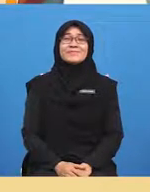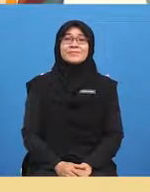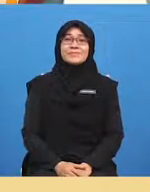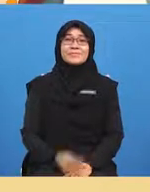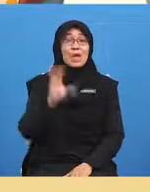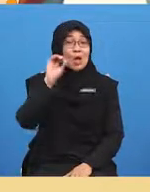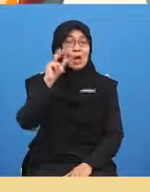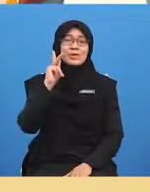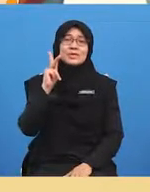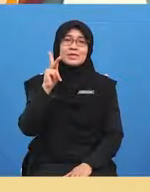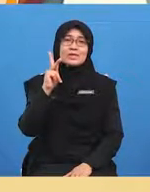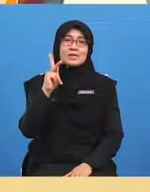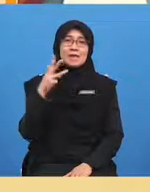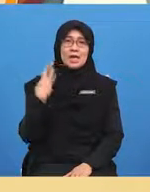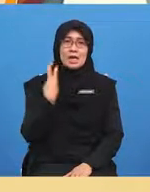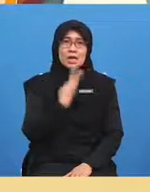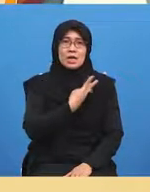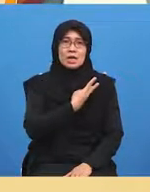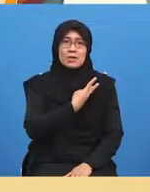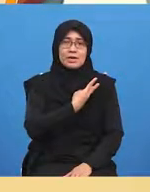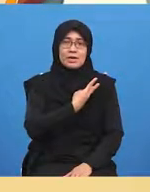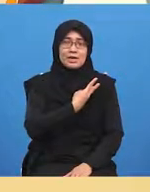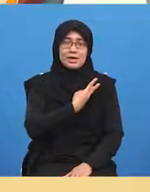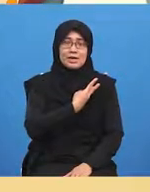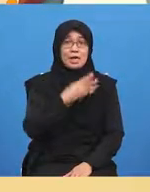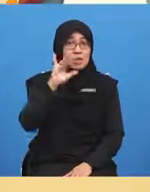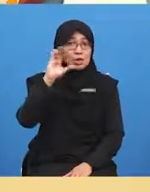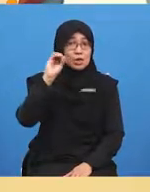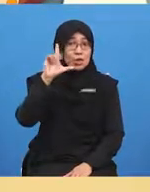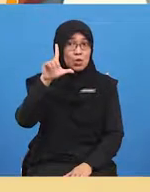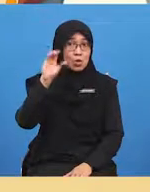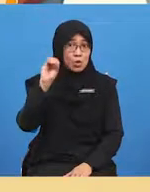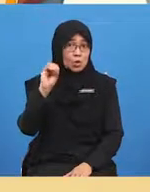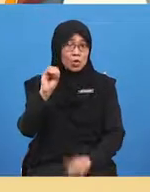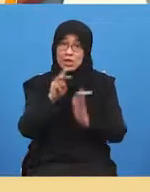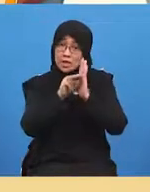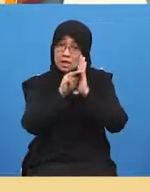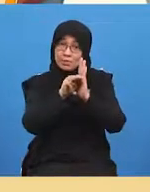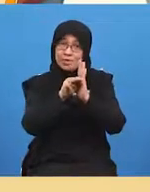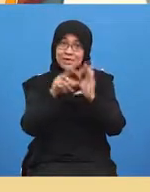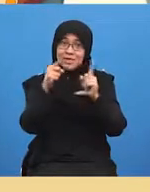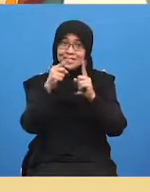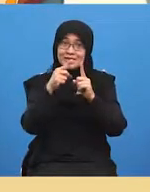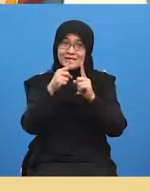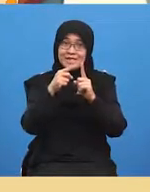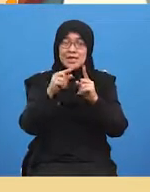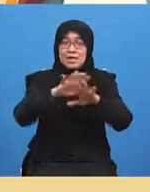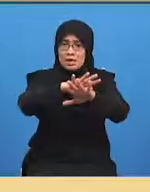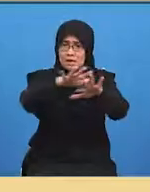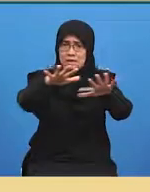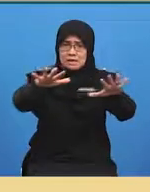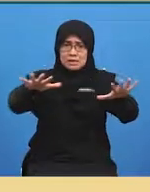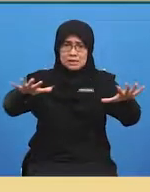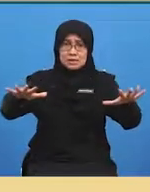all right we're gonna make yolo as our model today to clear our space